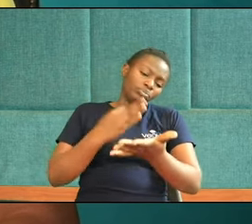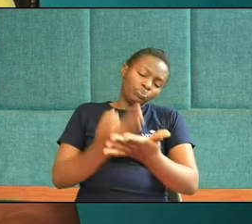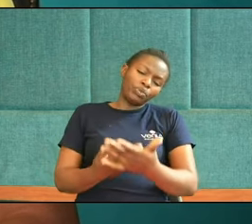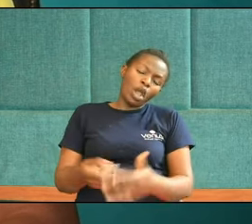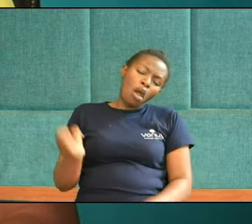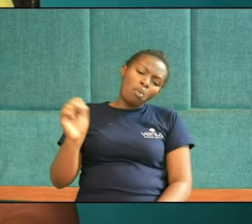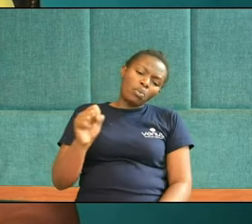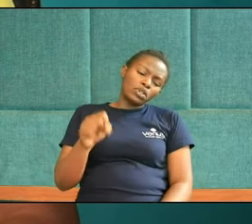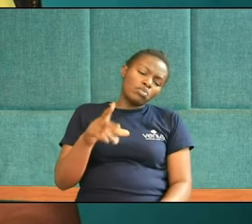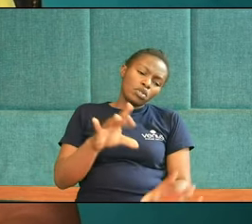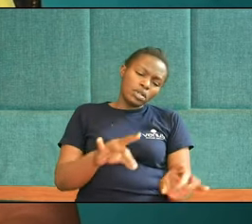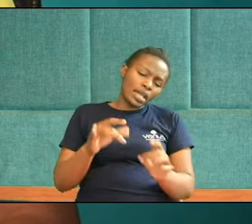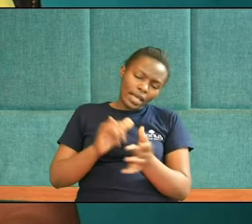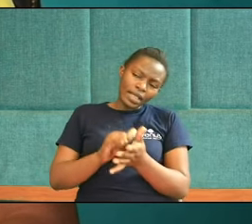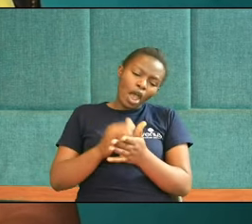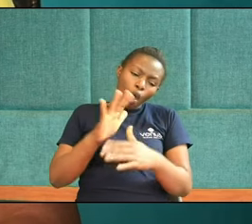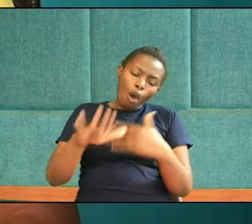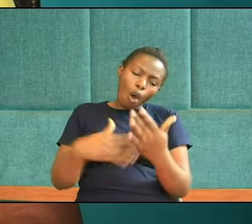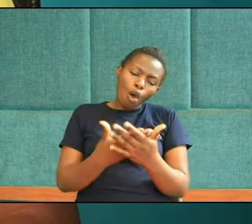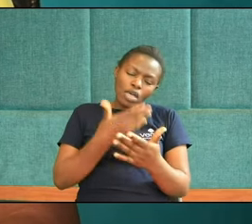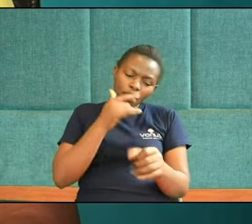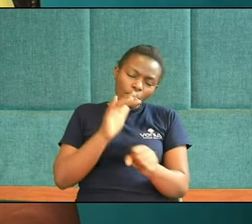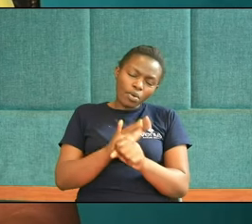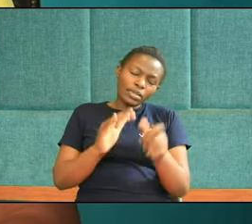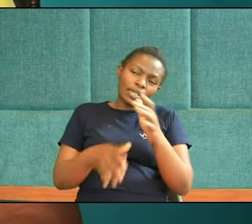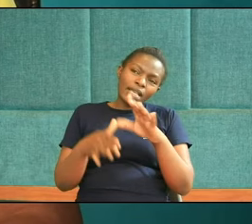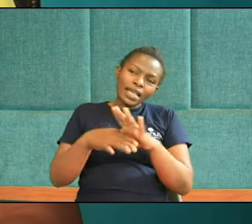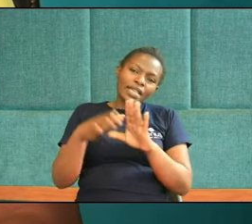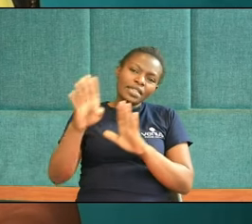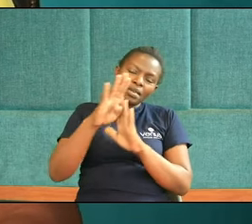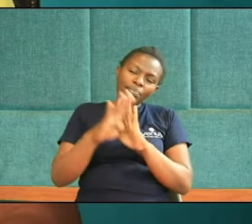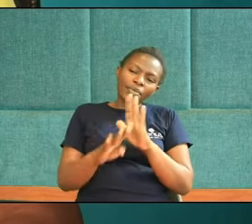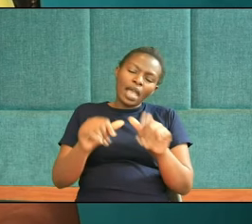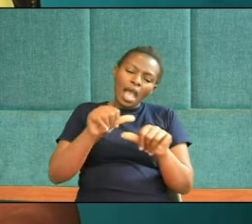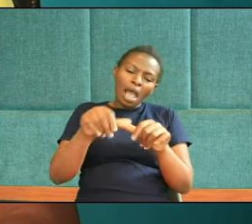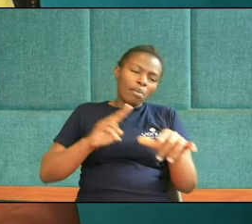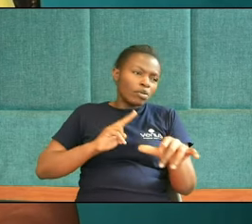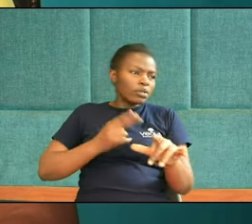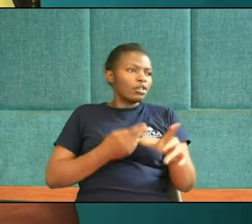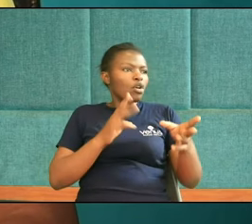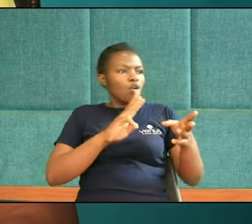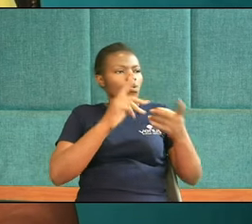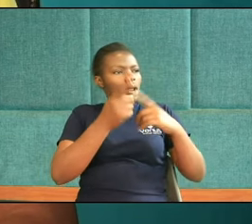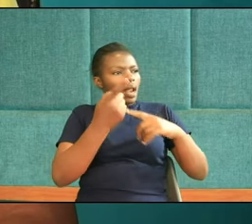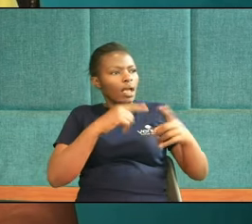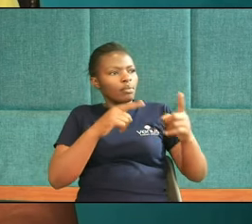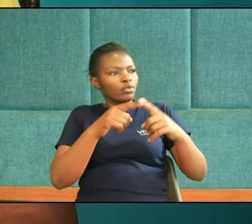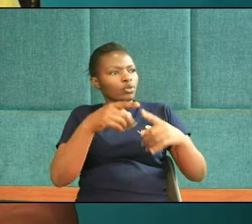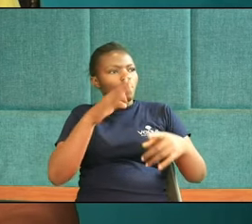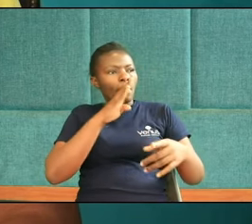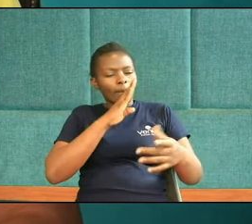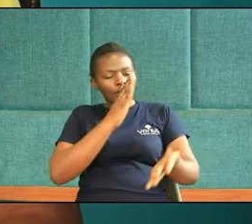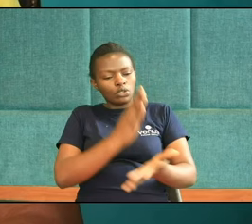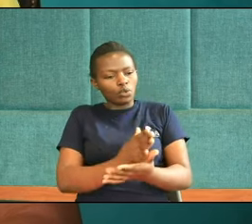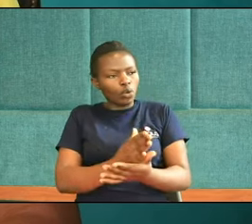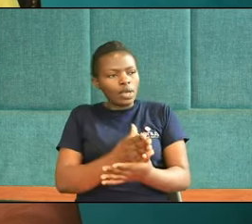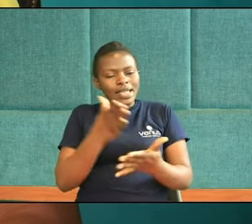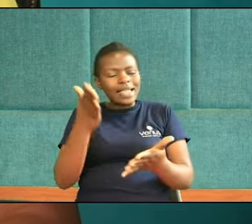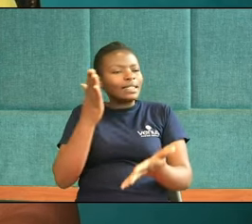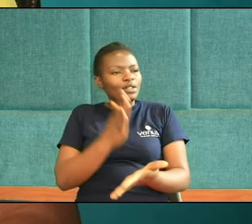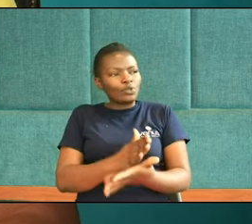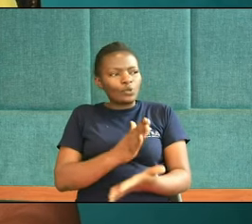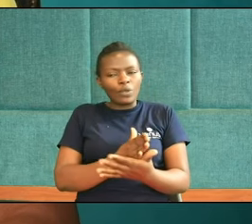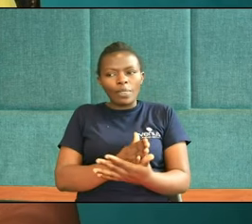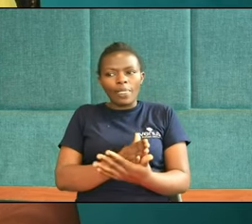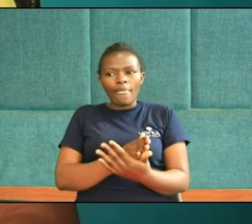All the promises In the Bible That are about us You know We know We know know going to come True It's just a fact So we just